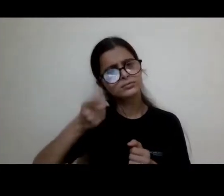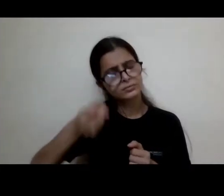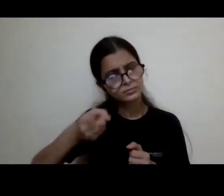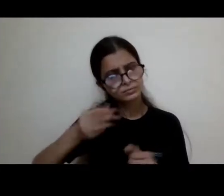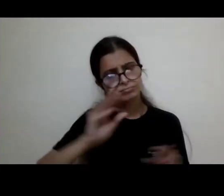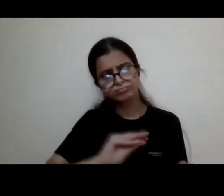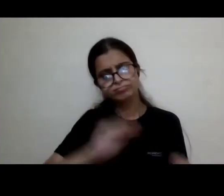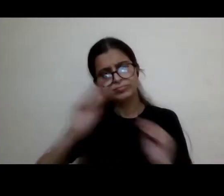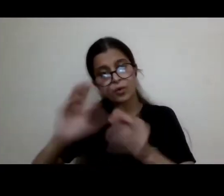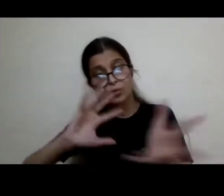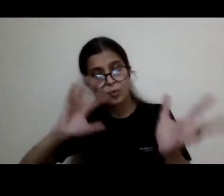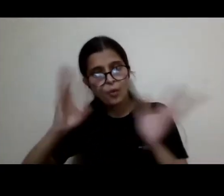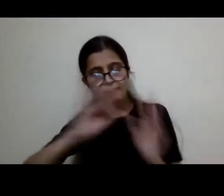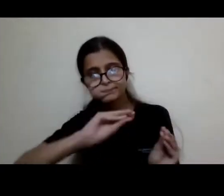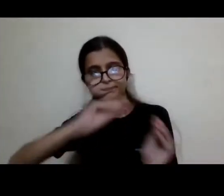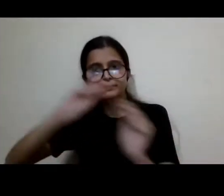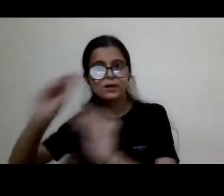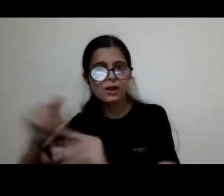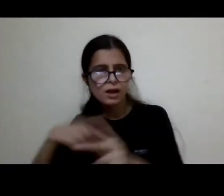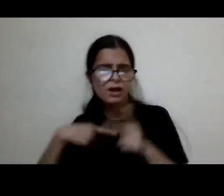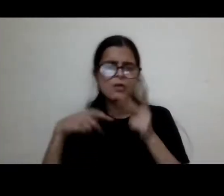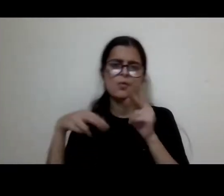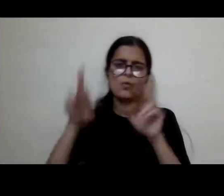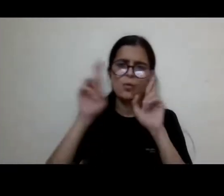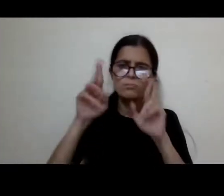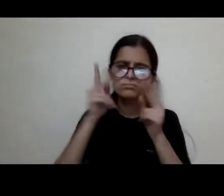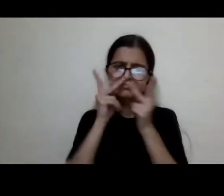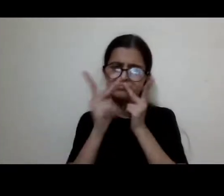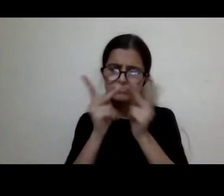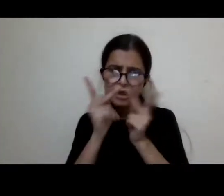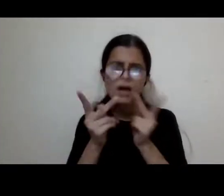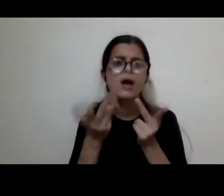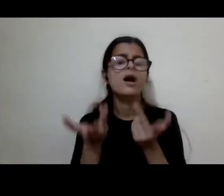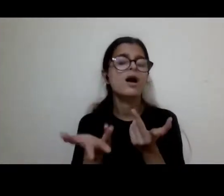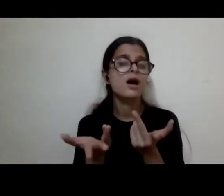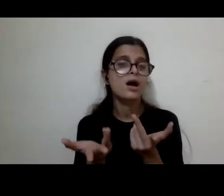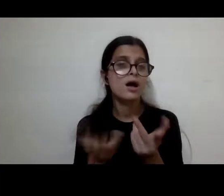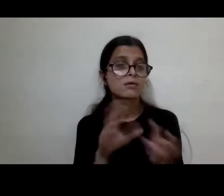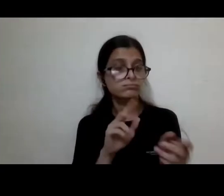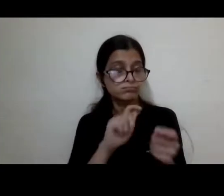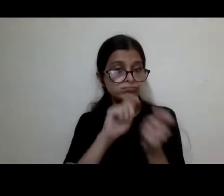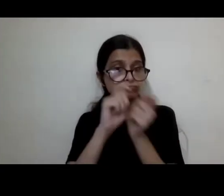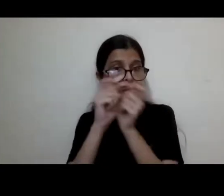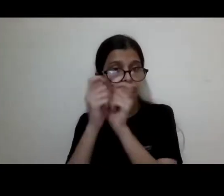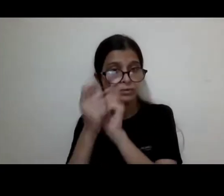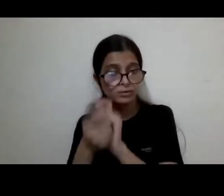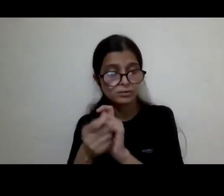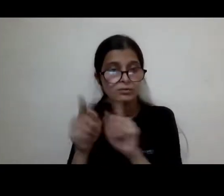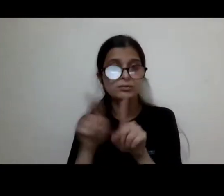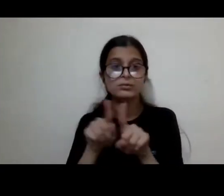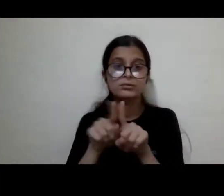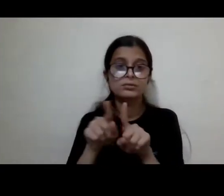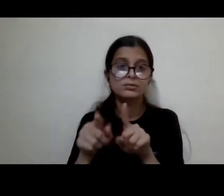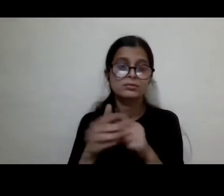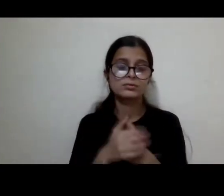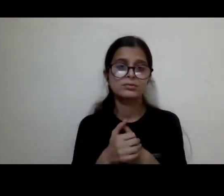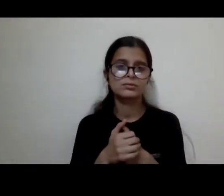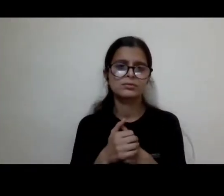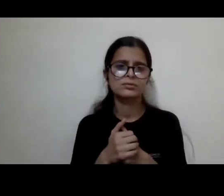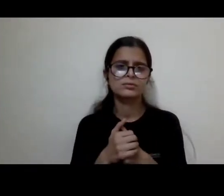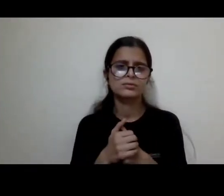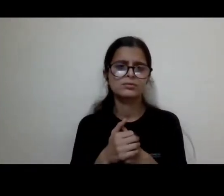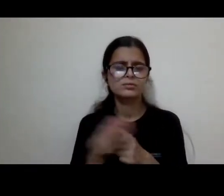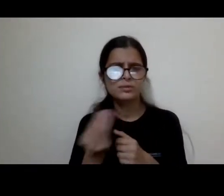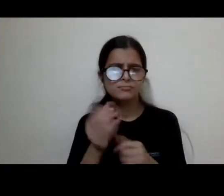global, which I'm seeing, and I'm hoping for is also a shift from bourgeois, let's say middle-class, uh, perceptions